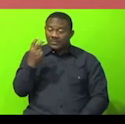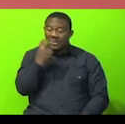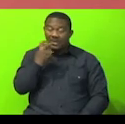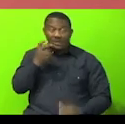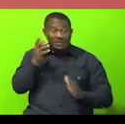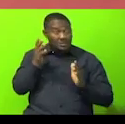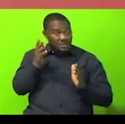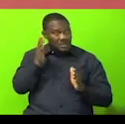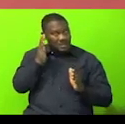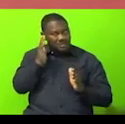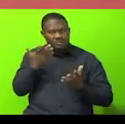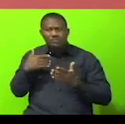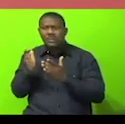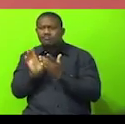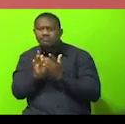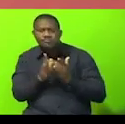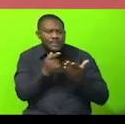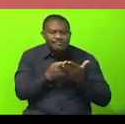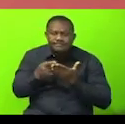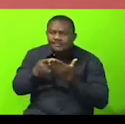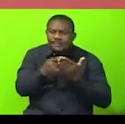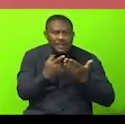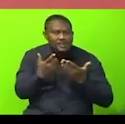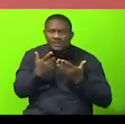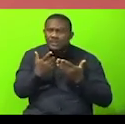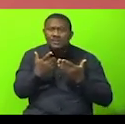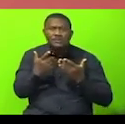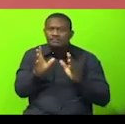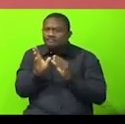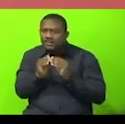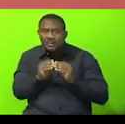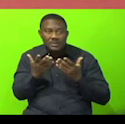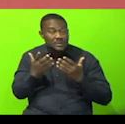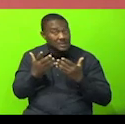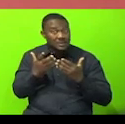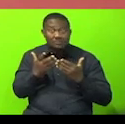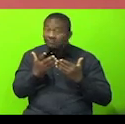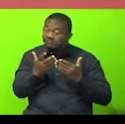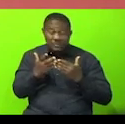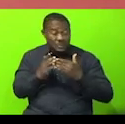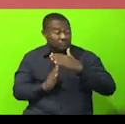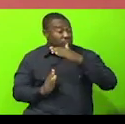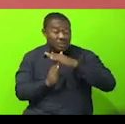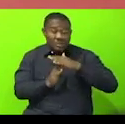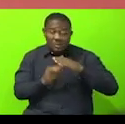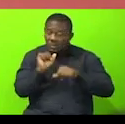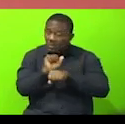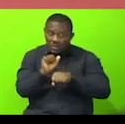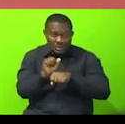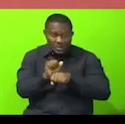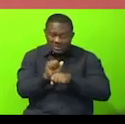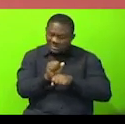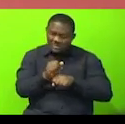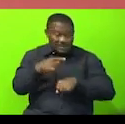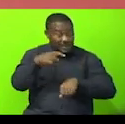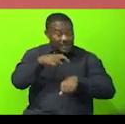to quote Standing Order